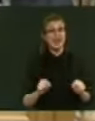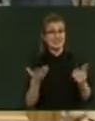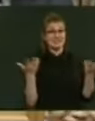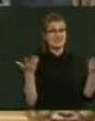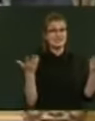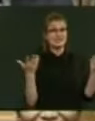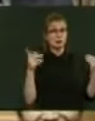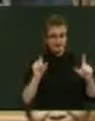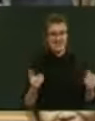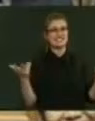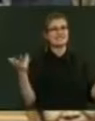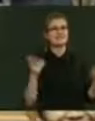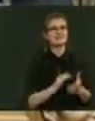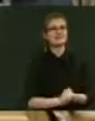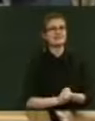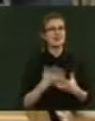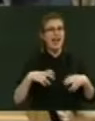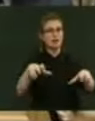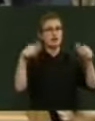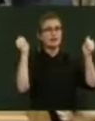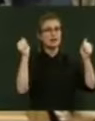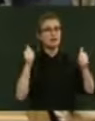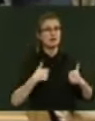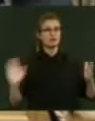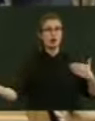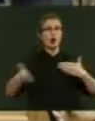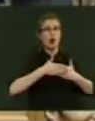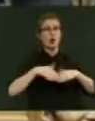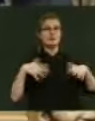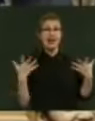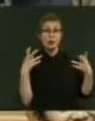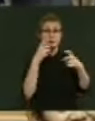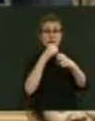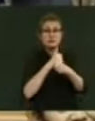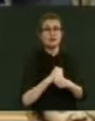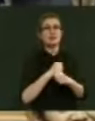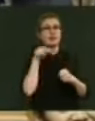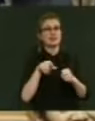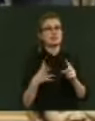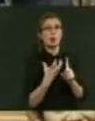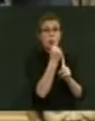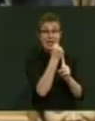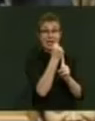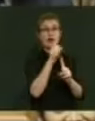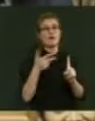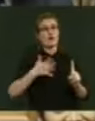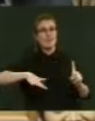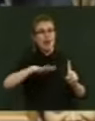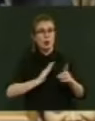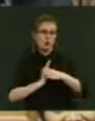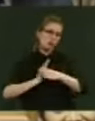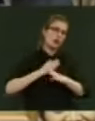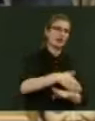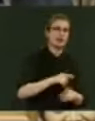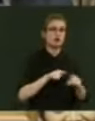Party have done it. I close, sir. It is a win for whānau who work hard to bring their tamariki up with the necessities of